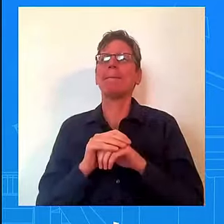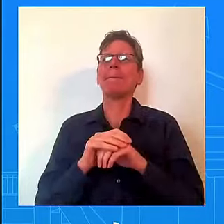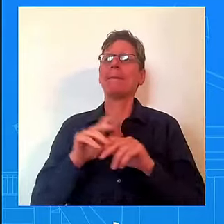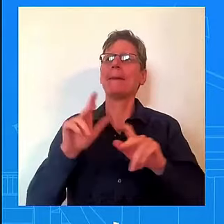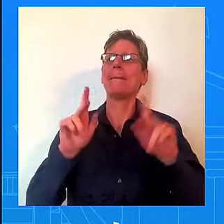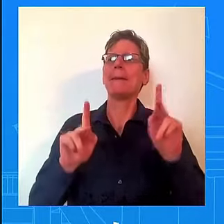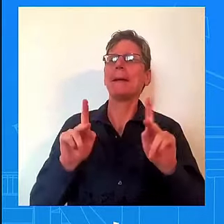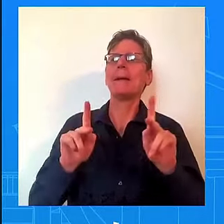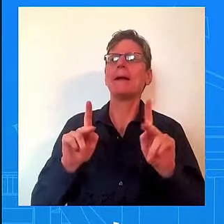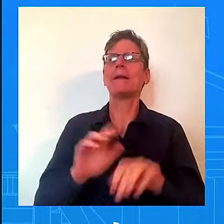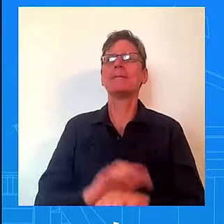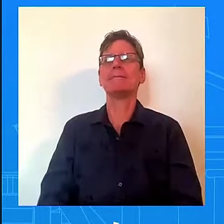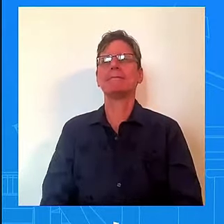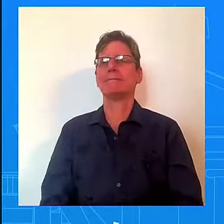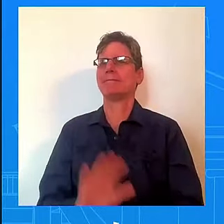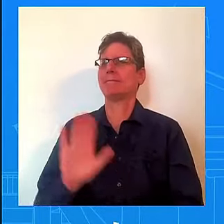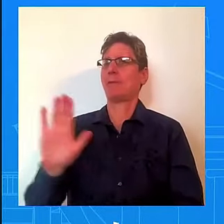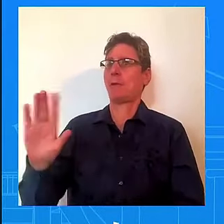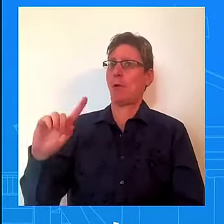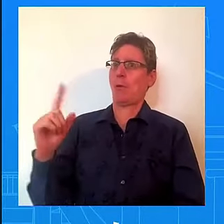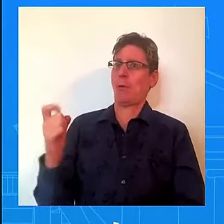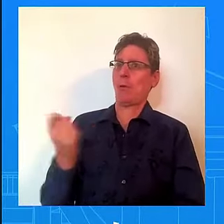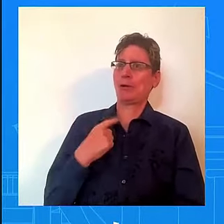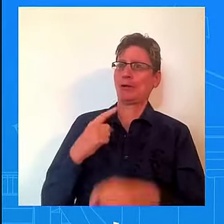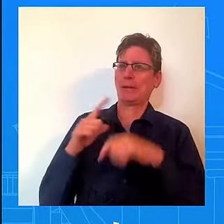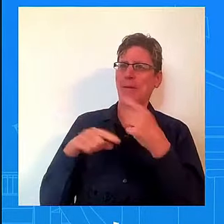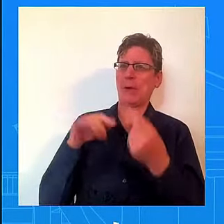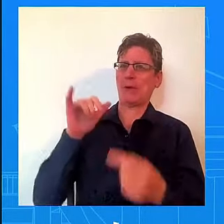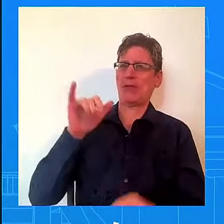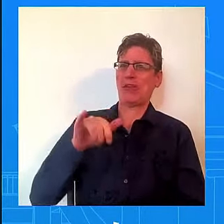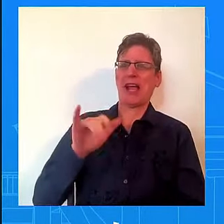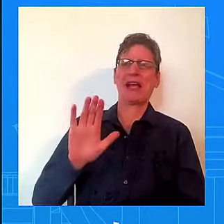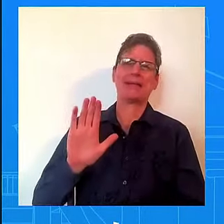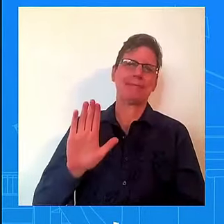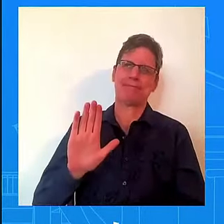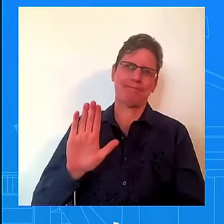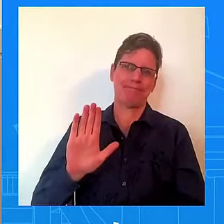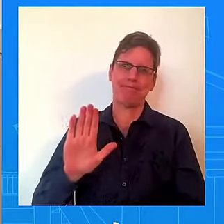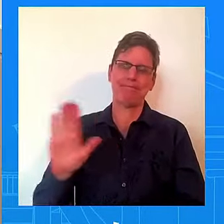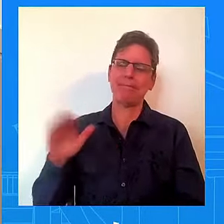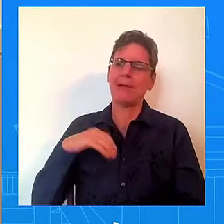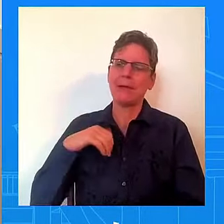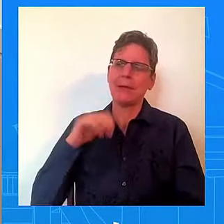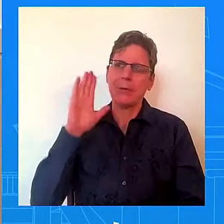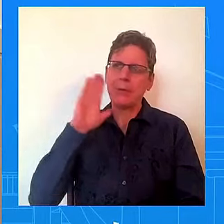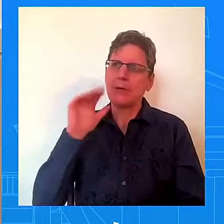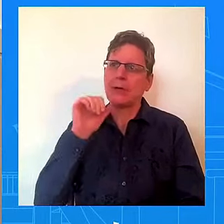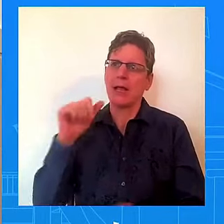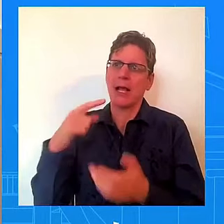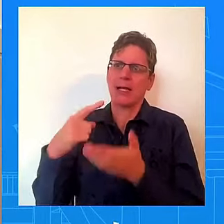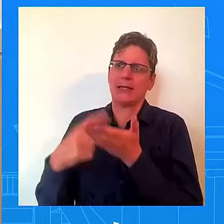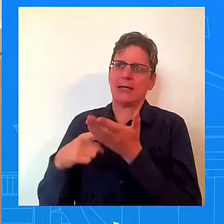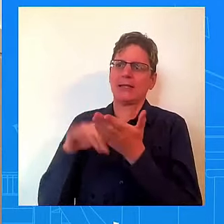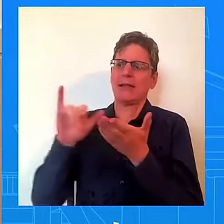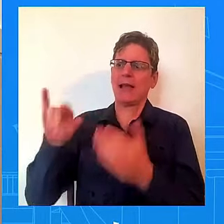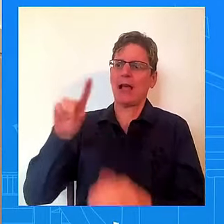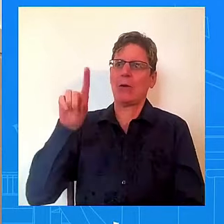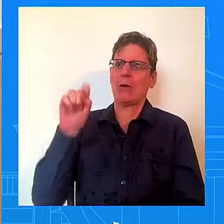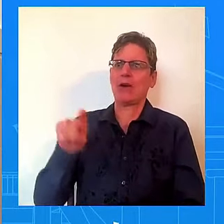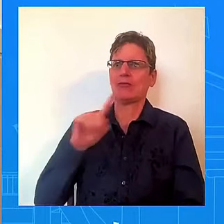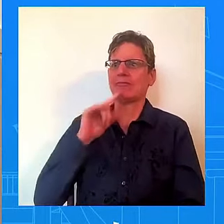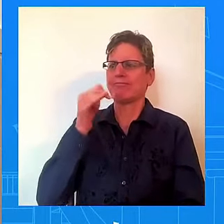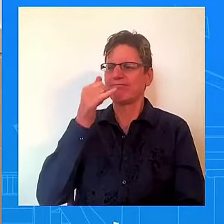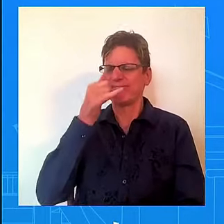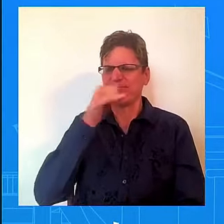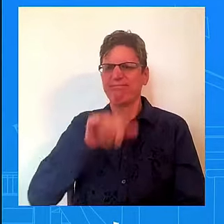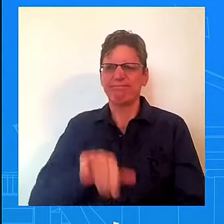about the press... It's just... It's just... Hearing it sounds so ridiculous. Well, but hearing it is... The